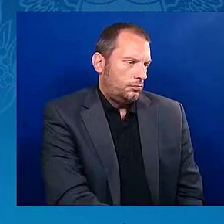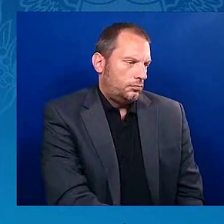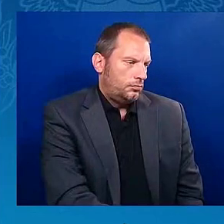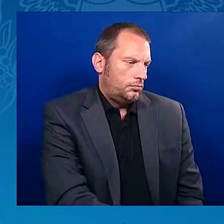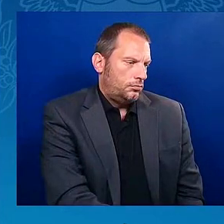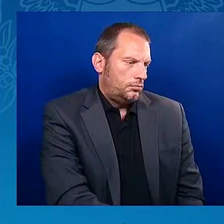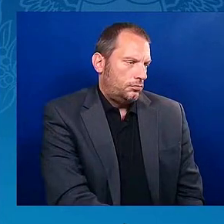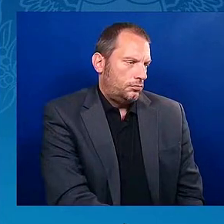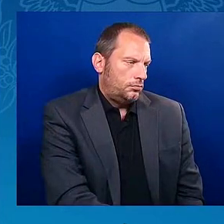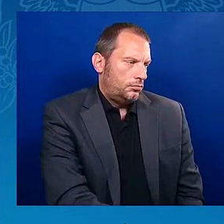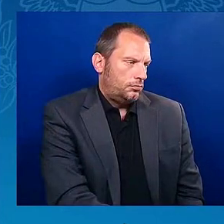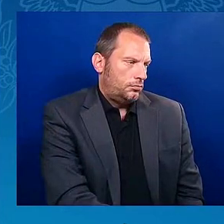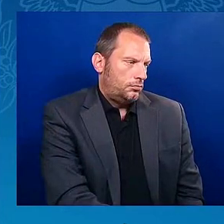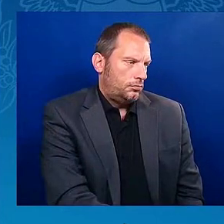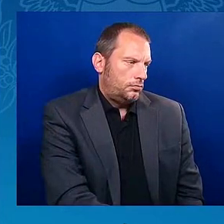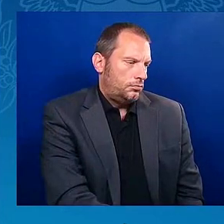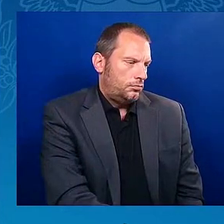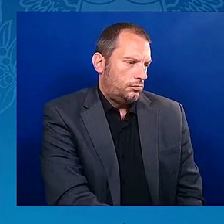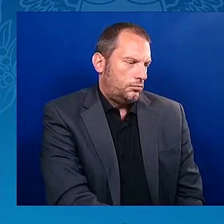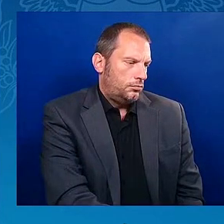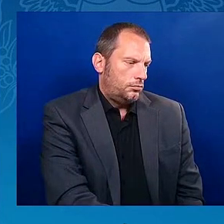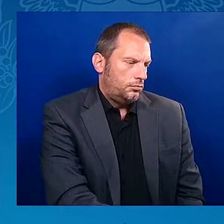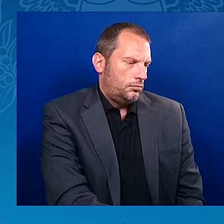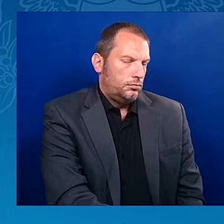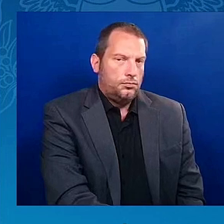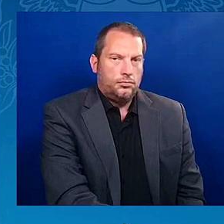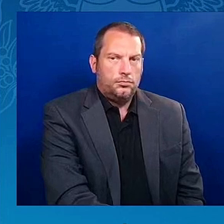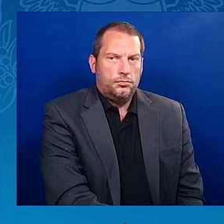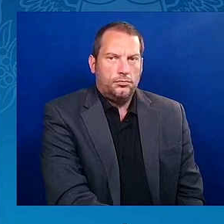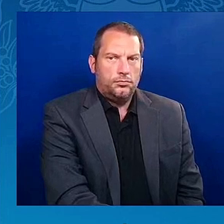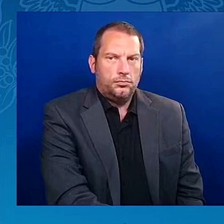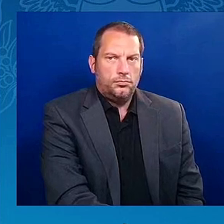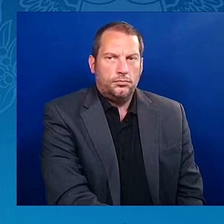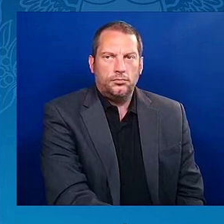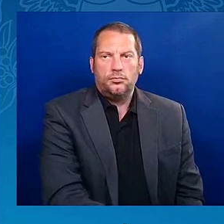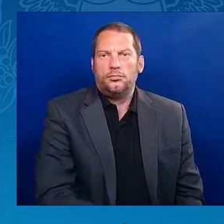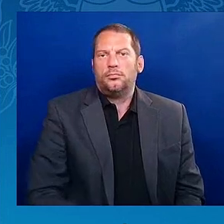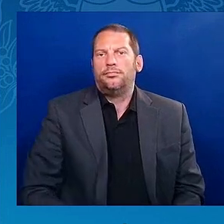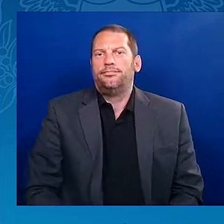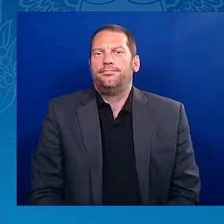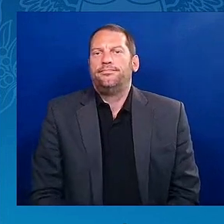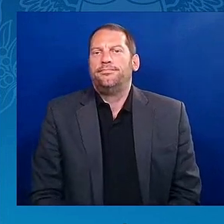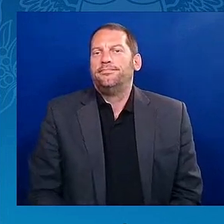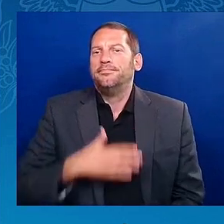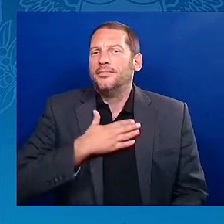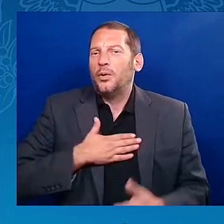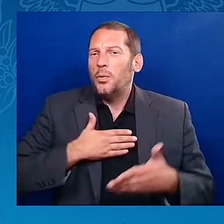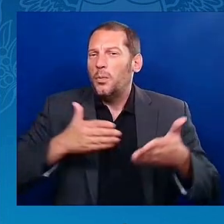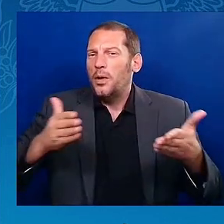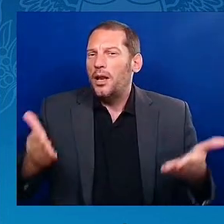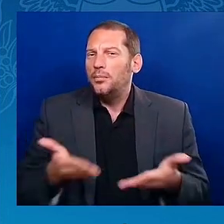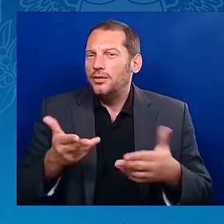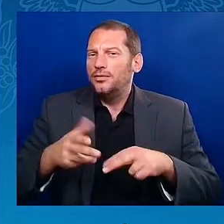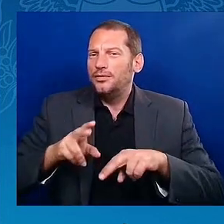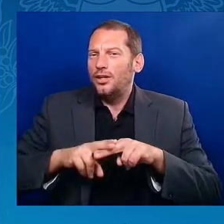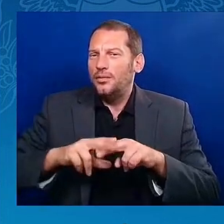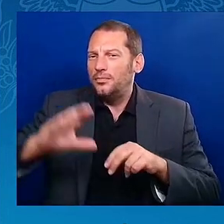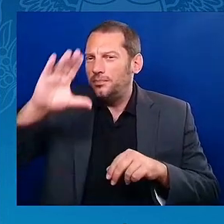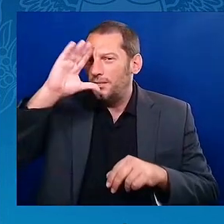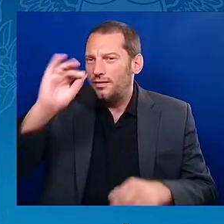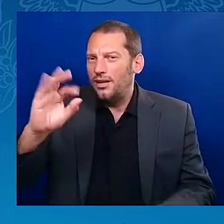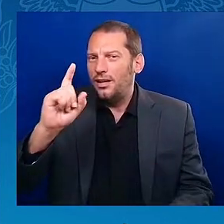Please welcome Chairman of the 100 Black Men of America, Incorporated, Milton Jones, Jr.